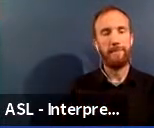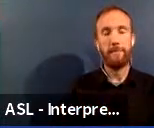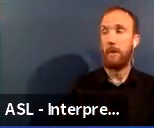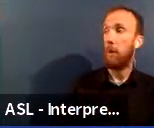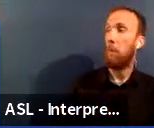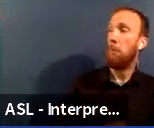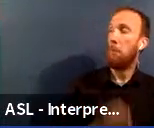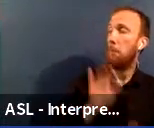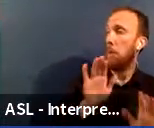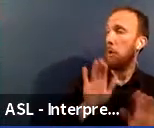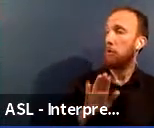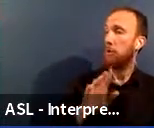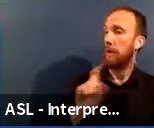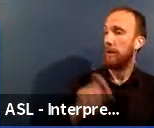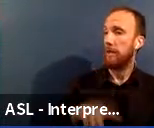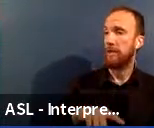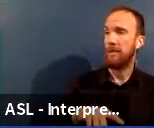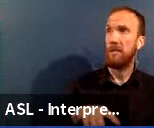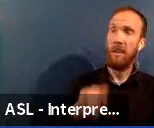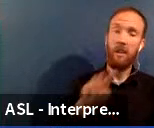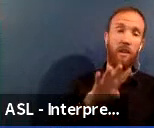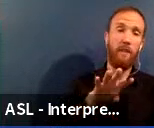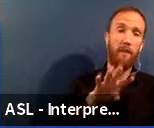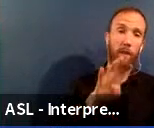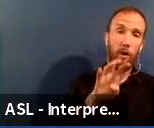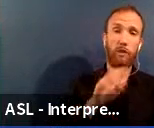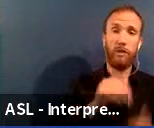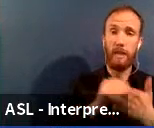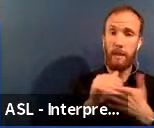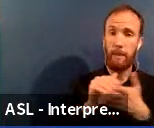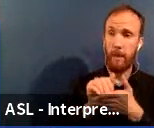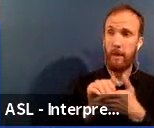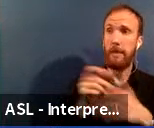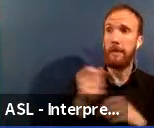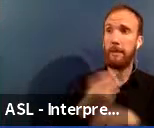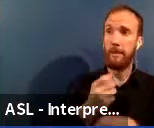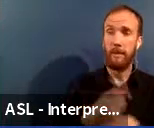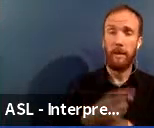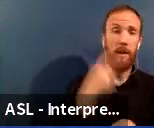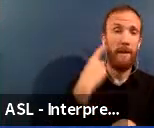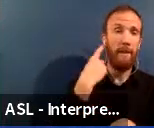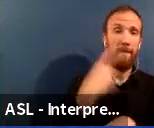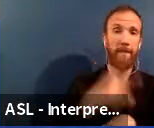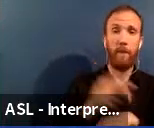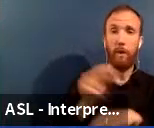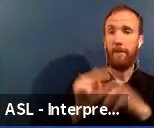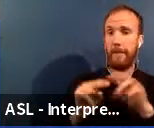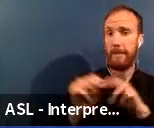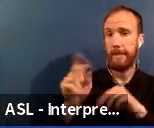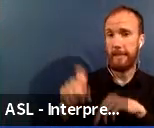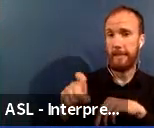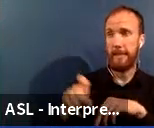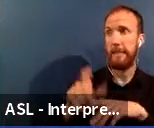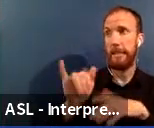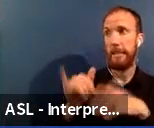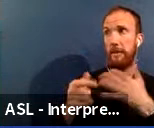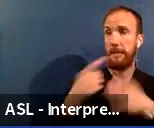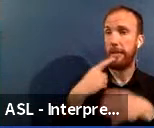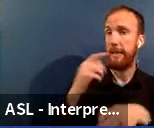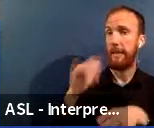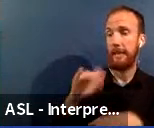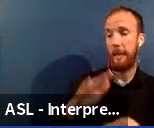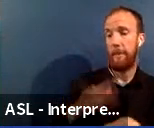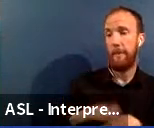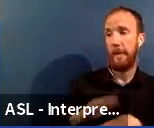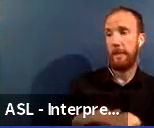great question. Um, 400 million annually, um, just for the facility needs category alone would be the minimum, uh, ideal funding.